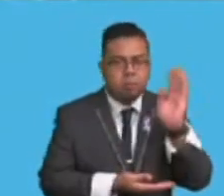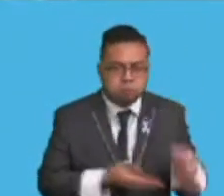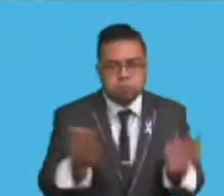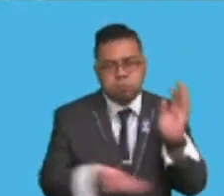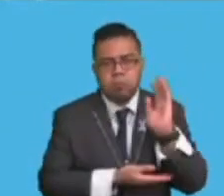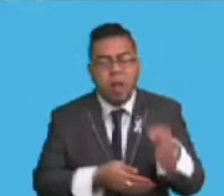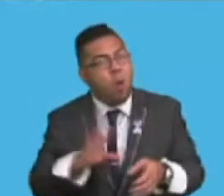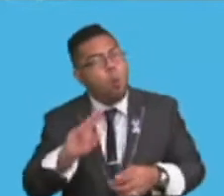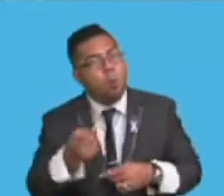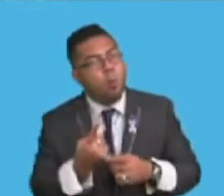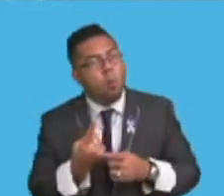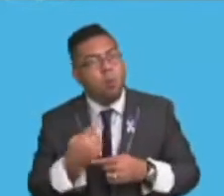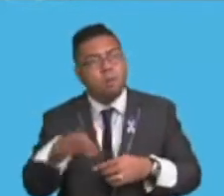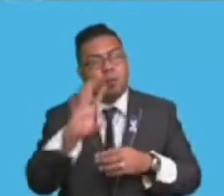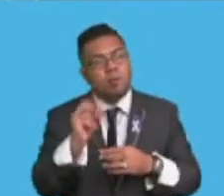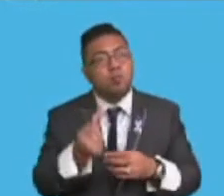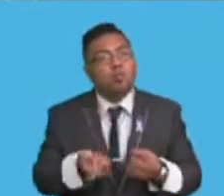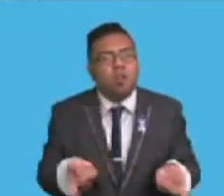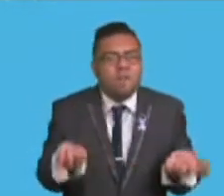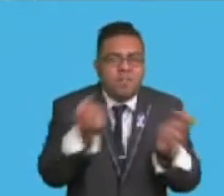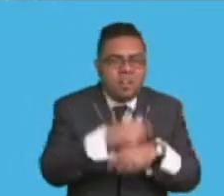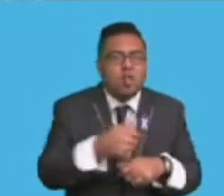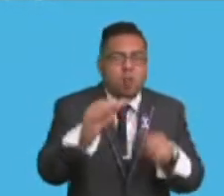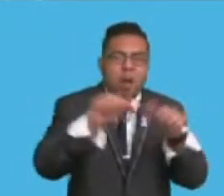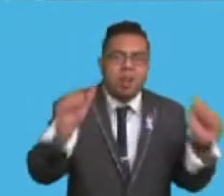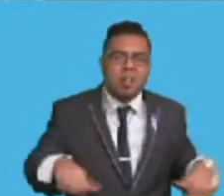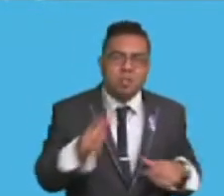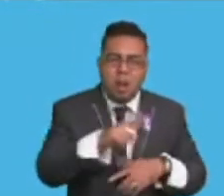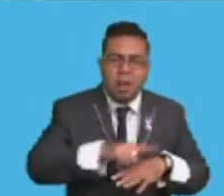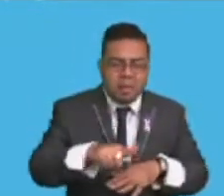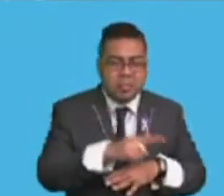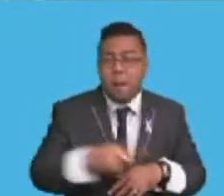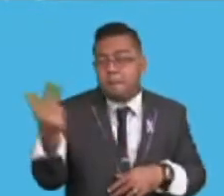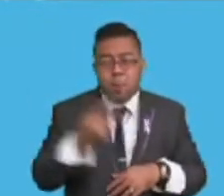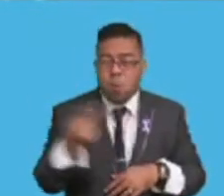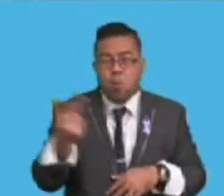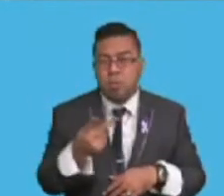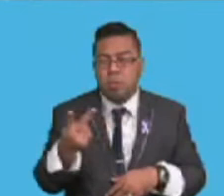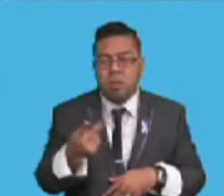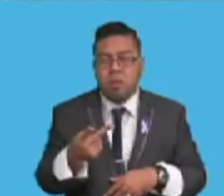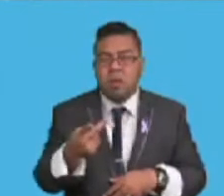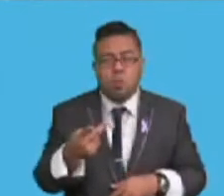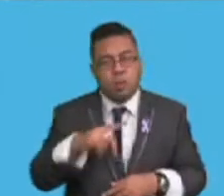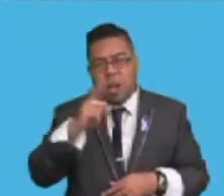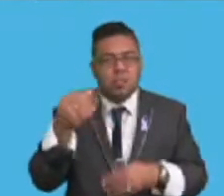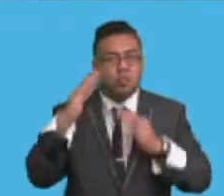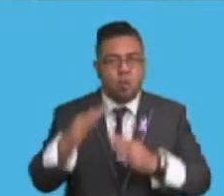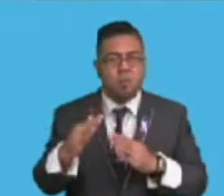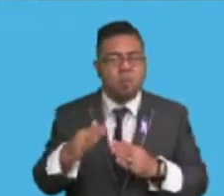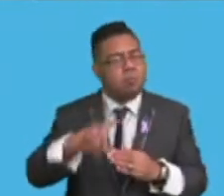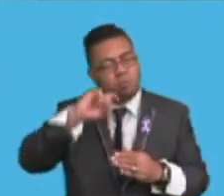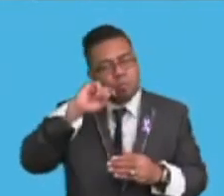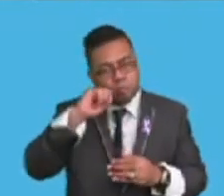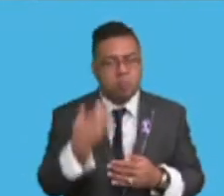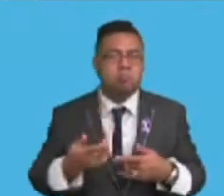natural forest into agricultural land. Both of those two are inevitable, Madam Speaker. There will be